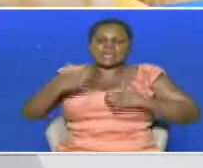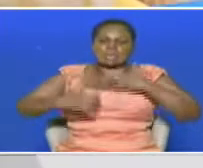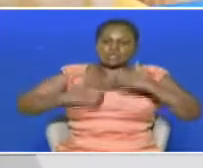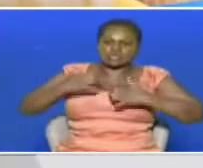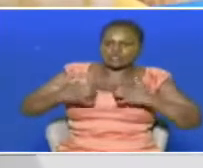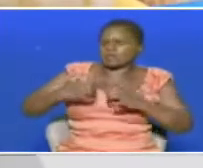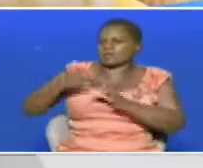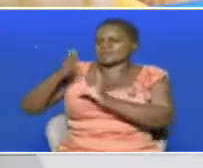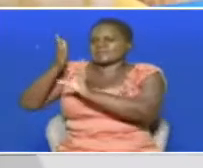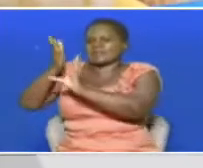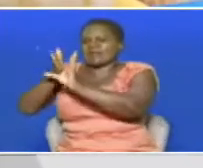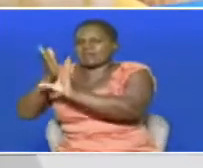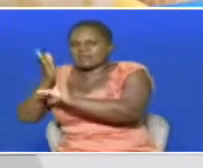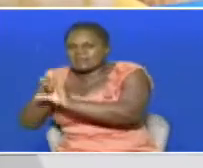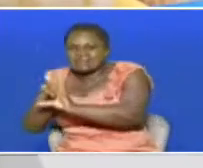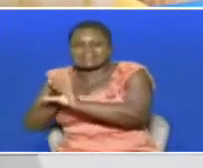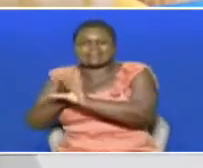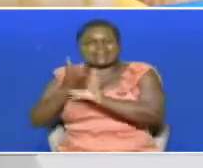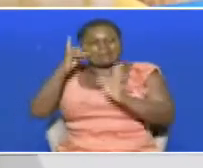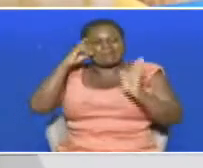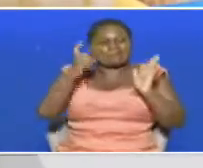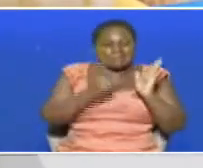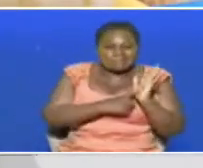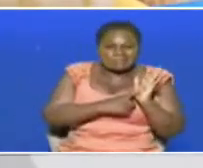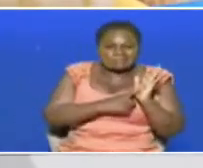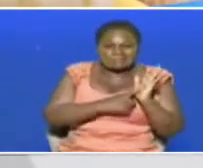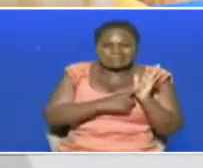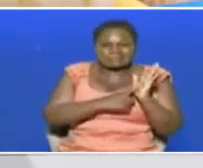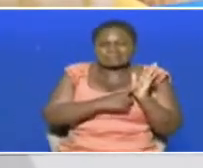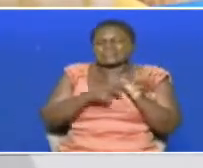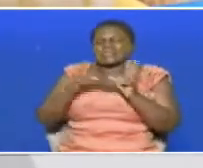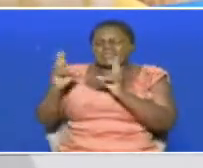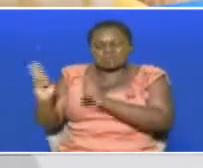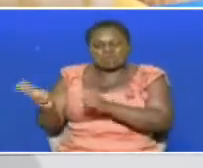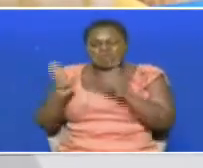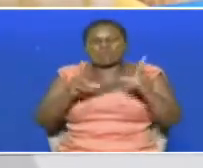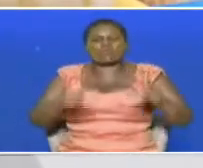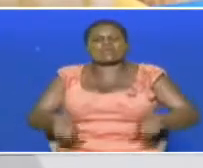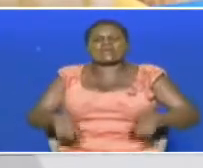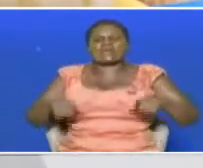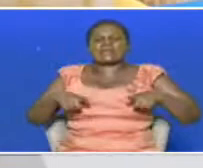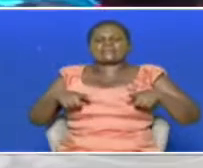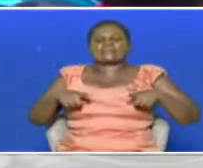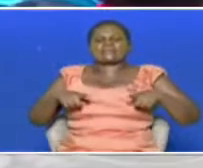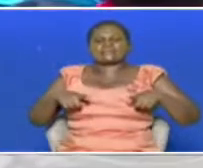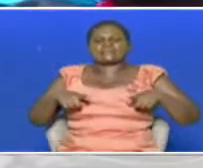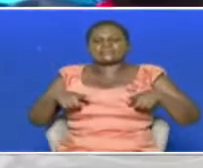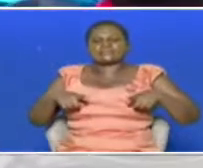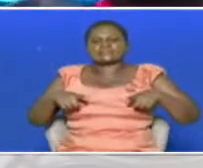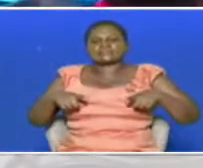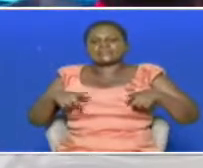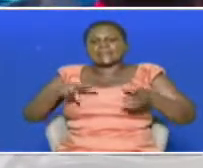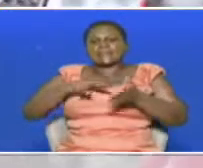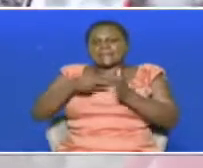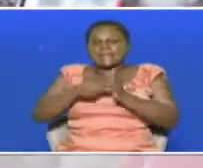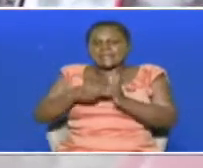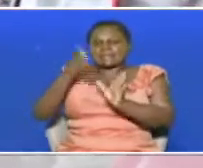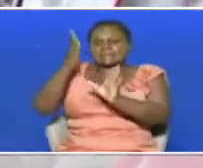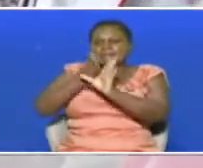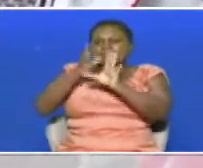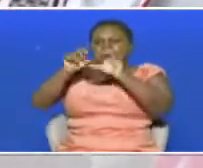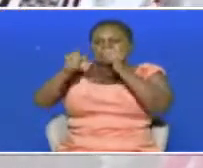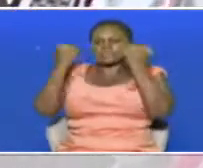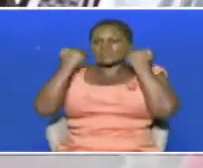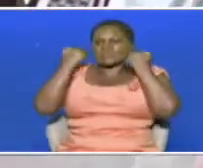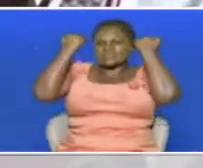Emotionally, psychologically, cognitively. They live a normal life like any other person. Therefore, the psychosocial